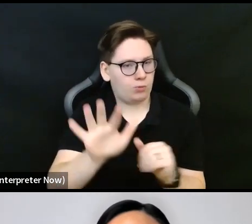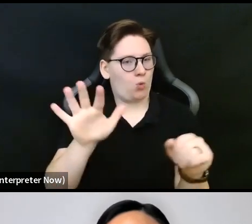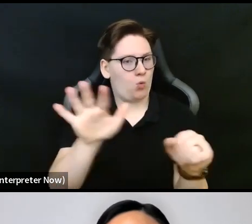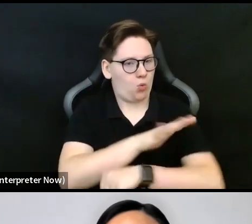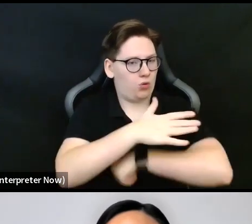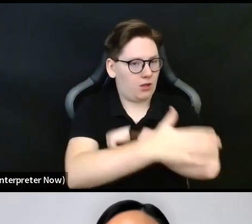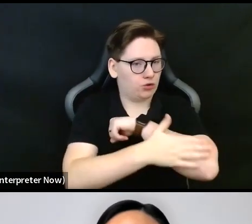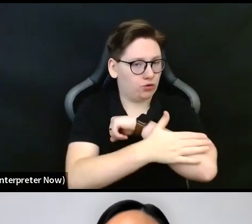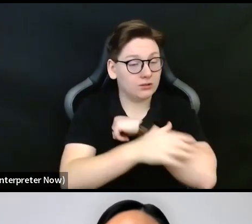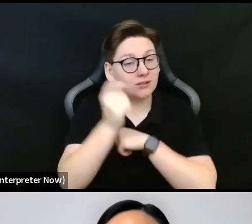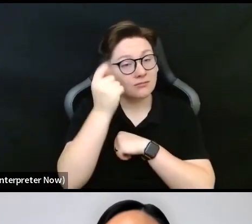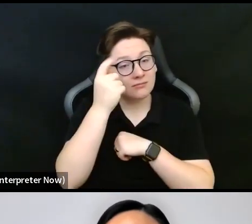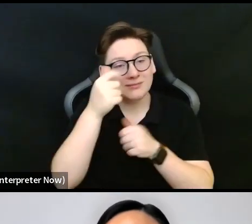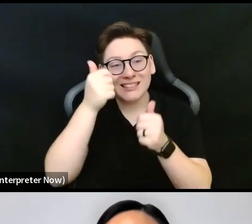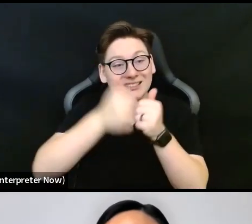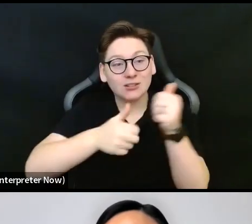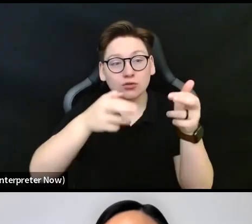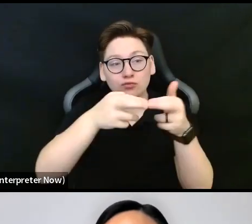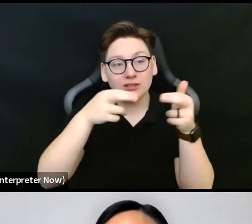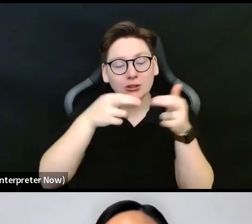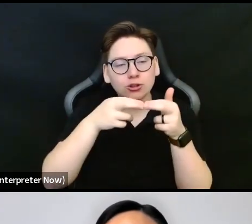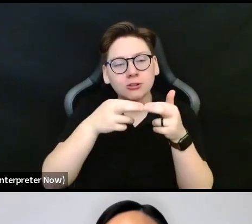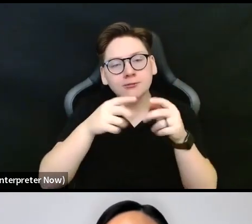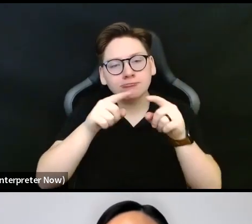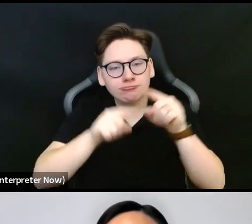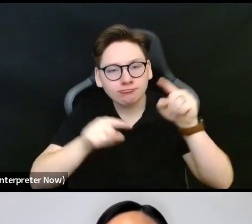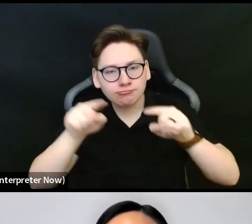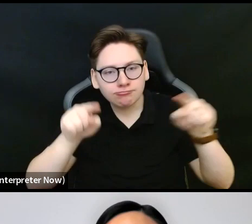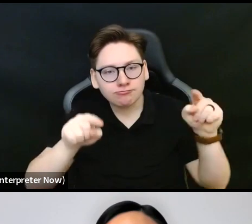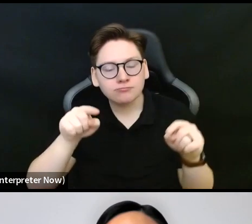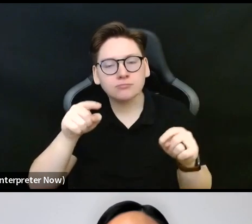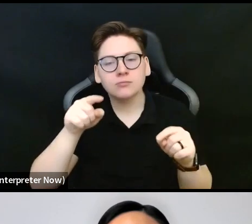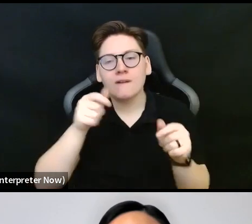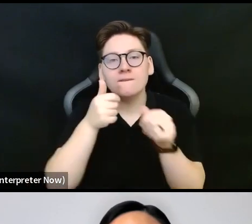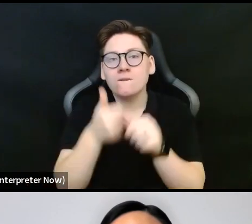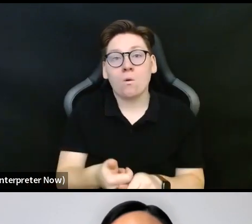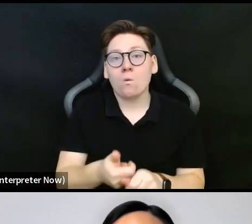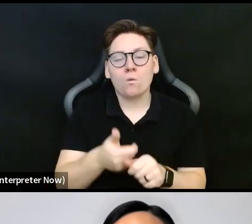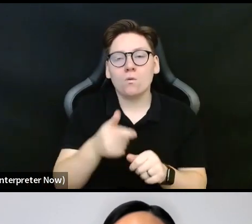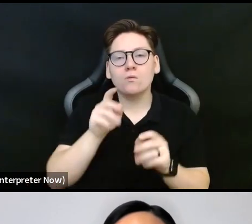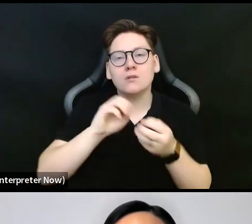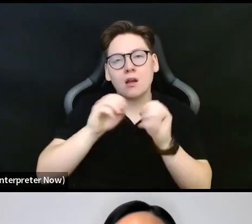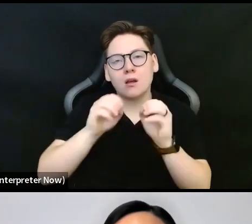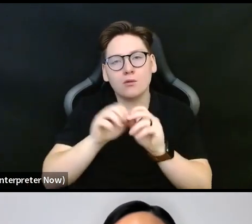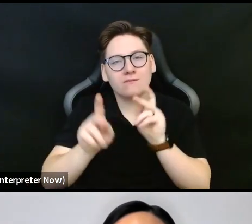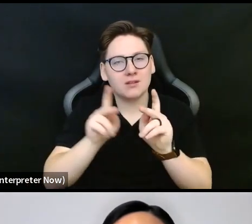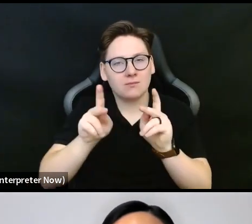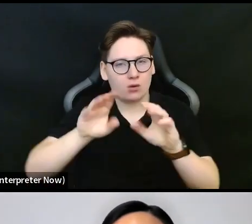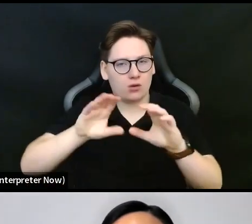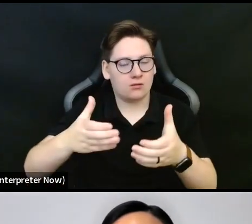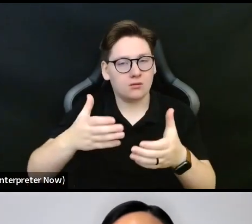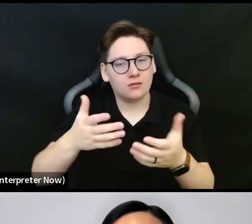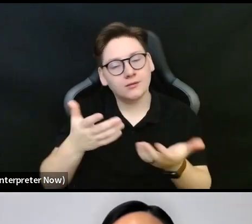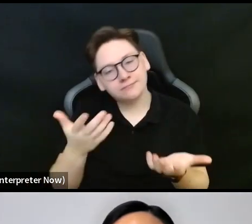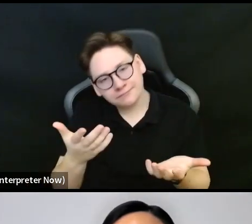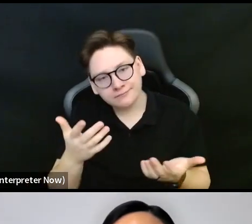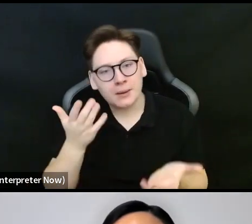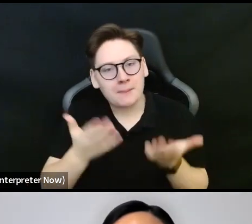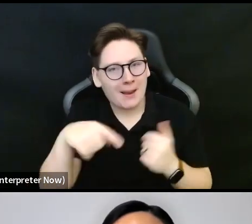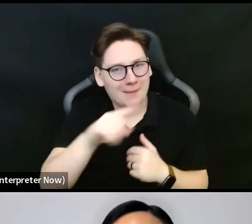those awards are being distributed by population size. So it may not be a surprise to any of you that